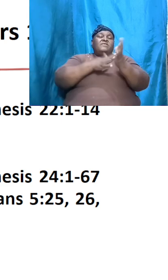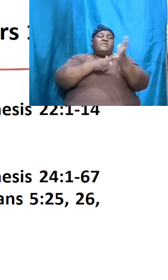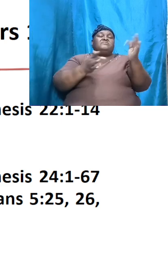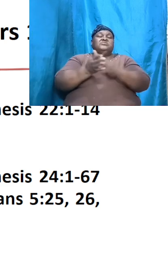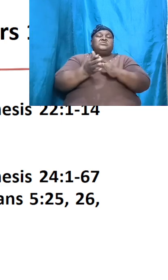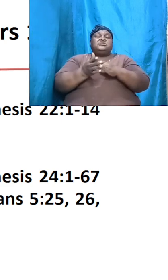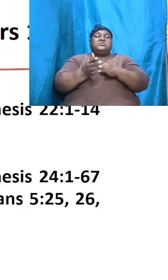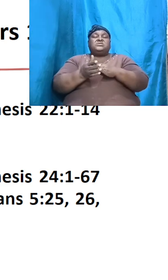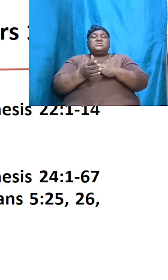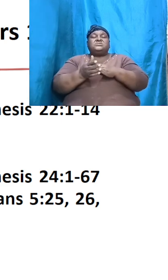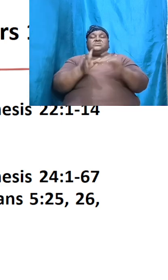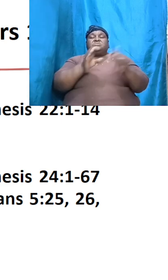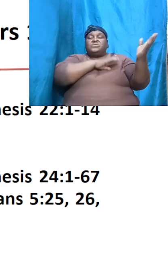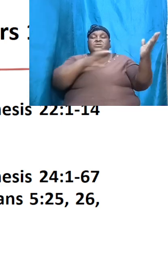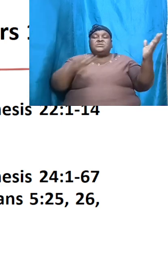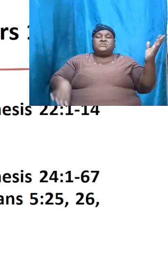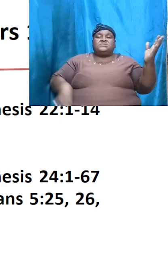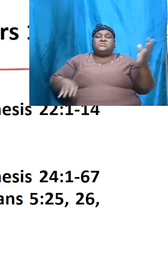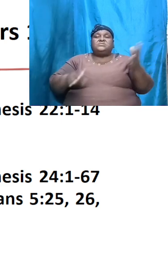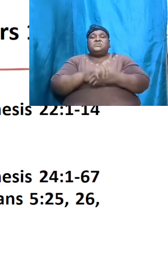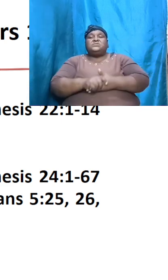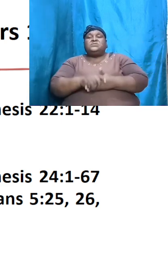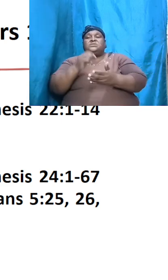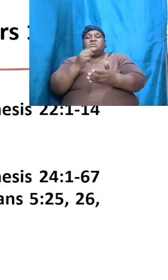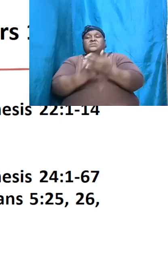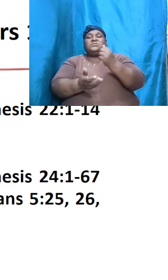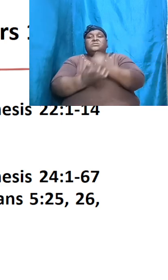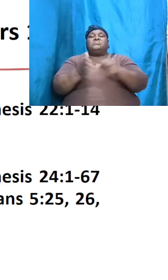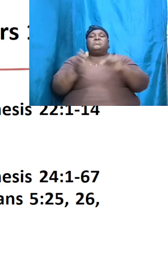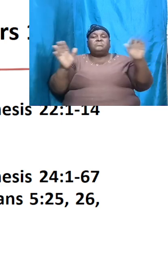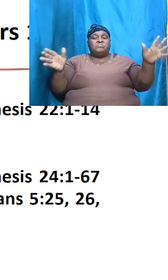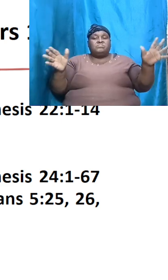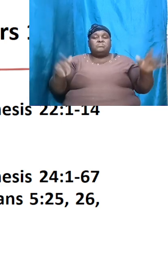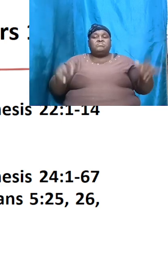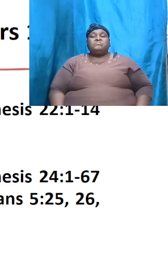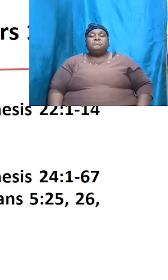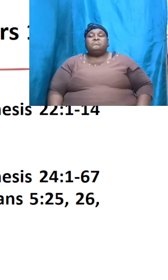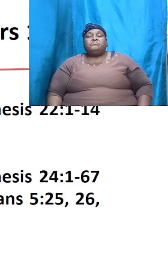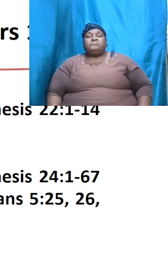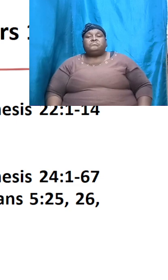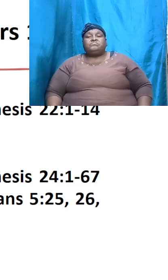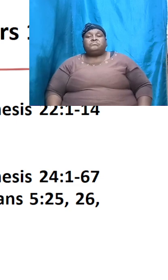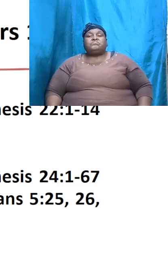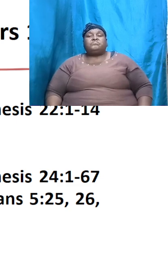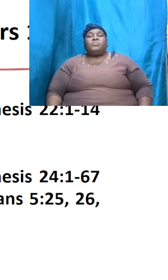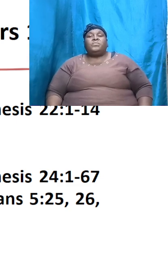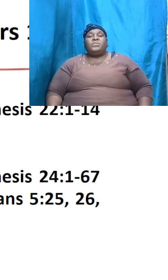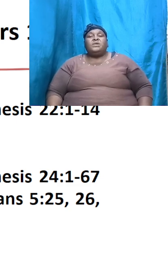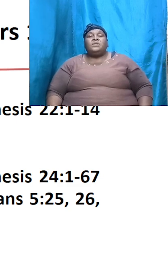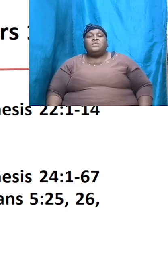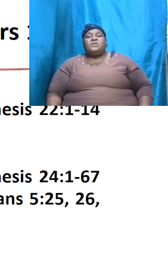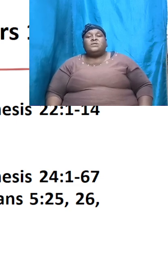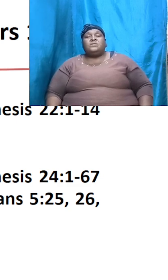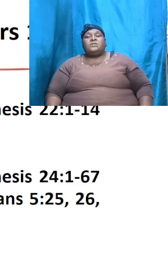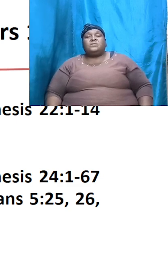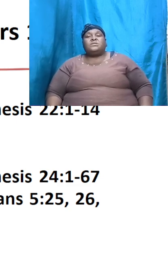sacrifice that was made and that is absolutely